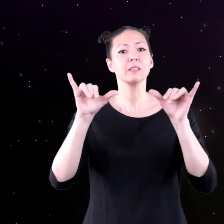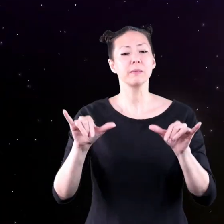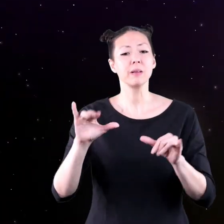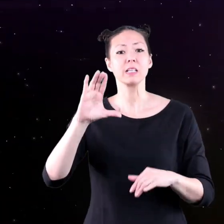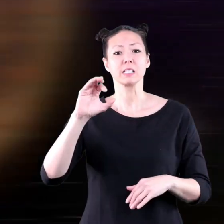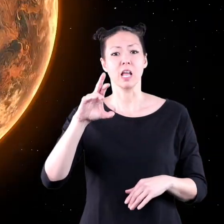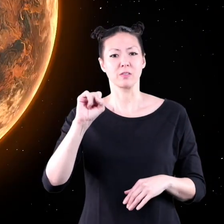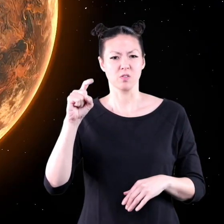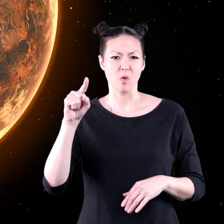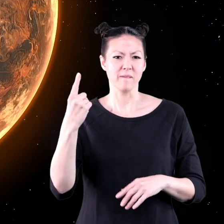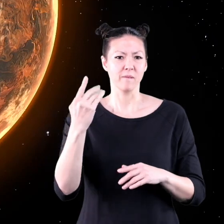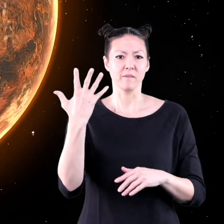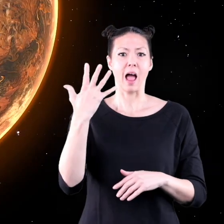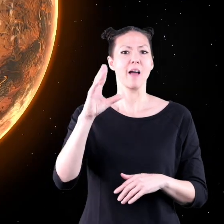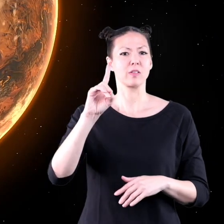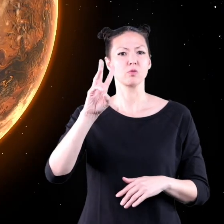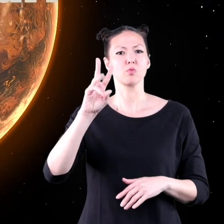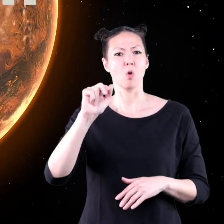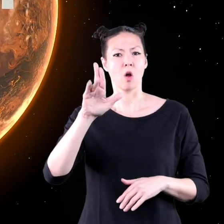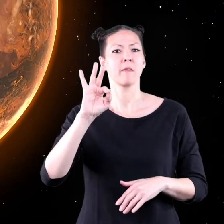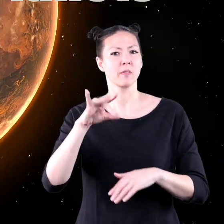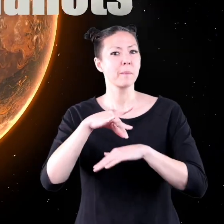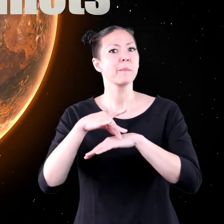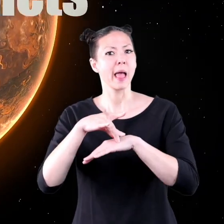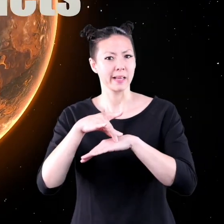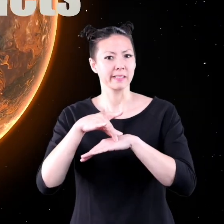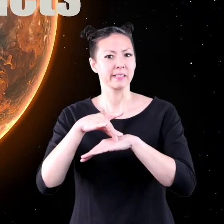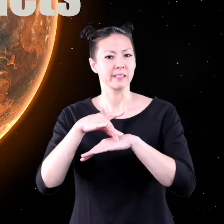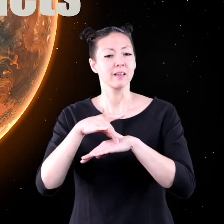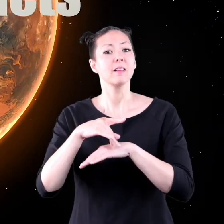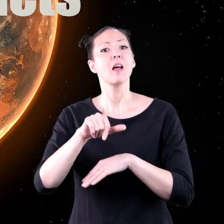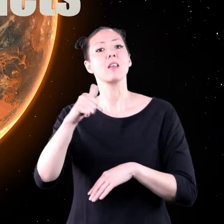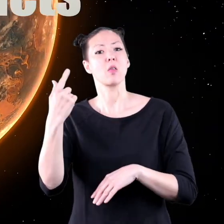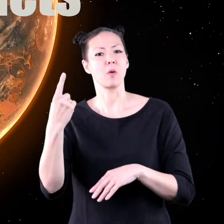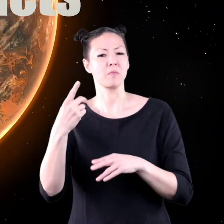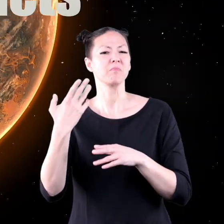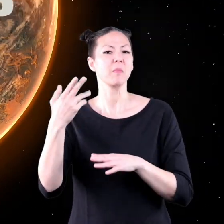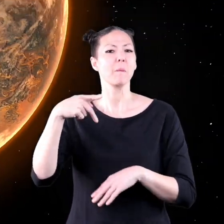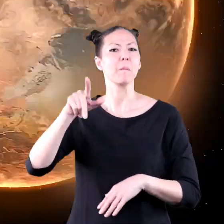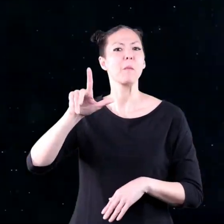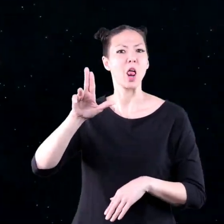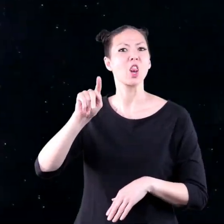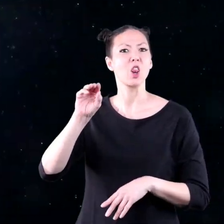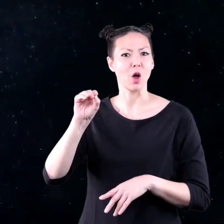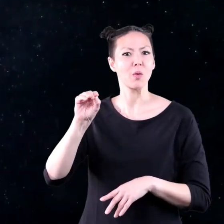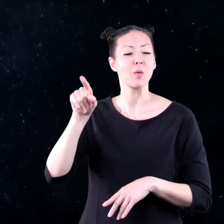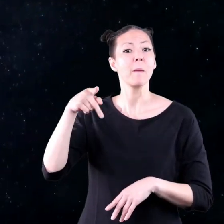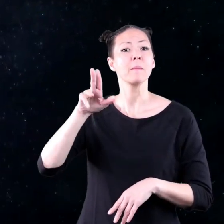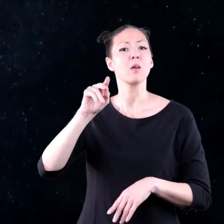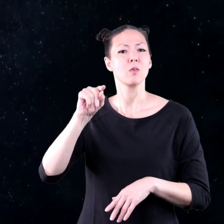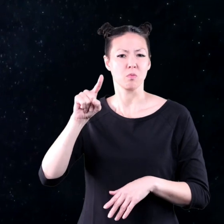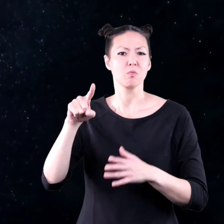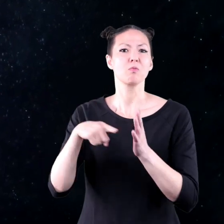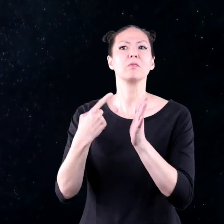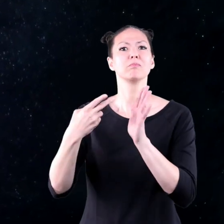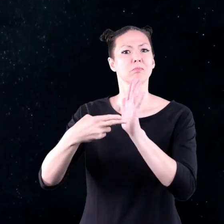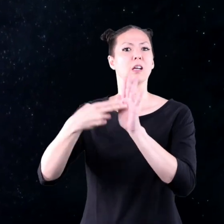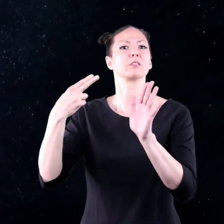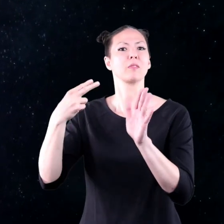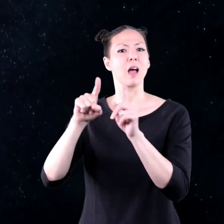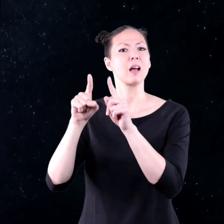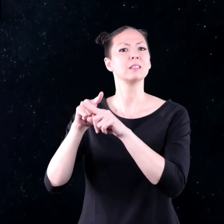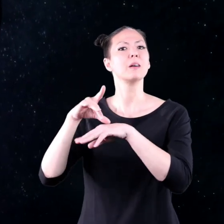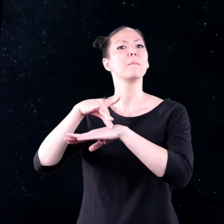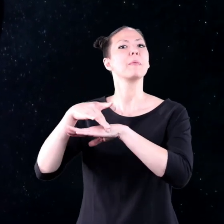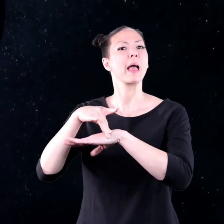system. Ceres is one of five dwarf planets. Another one is Pluto. Pluto